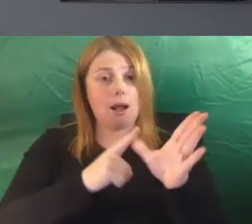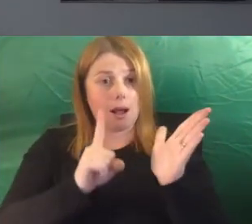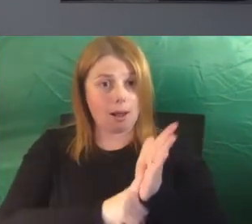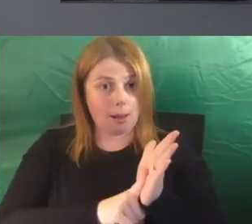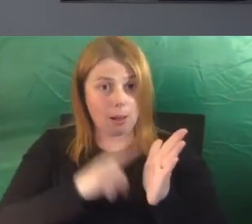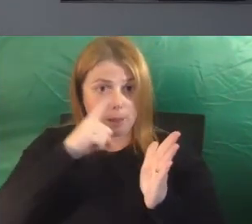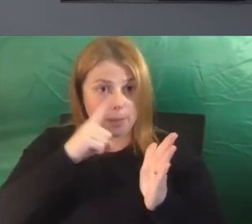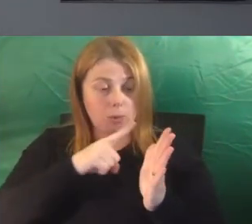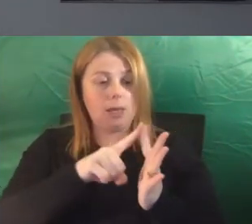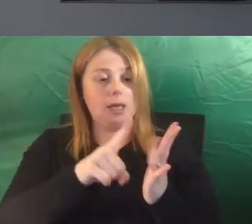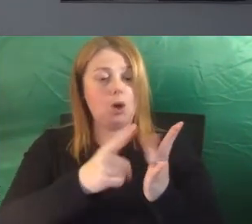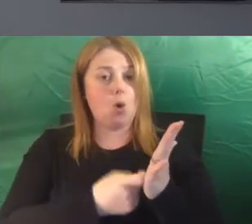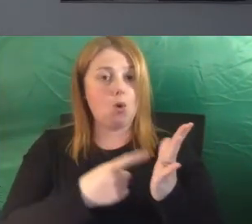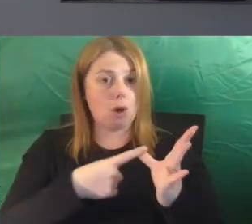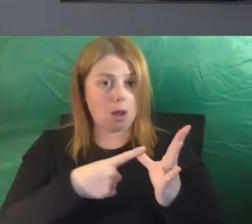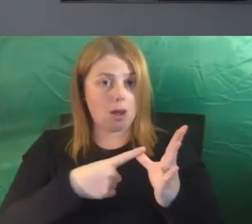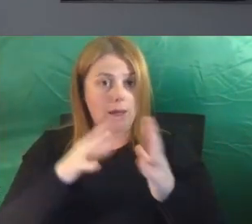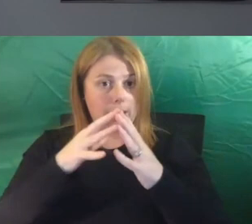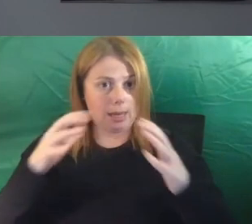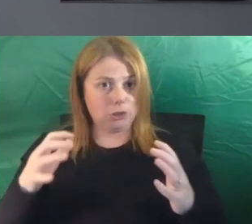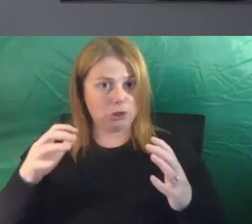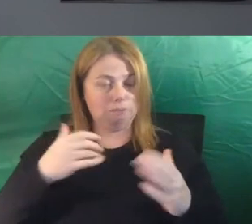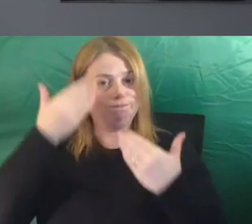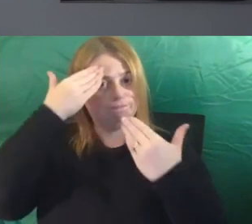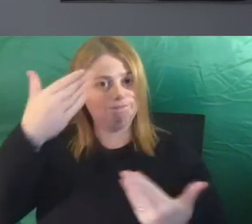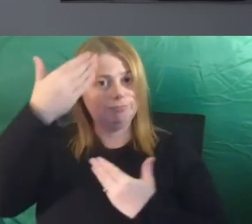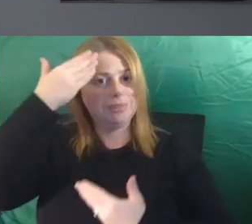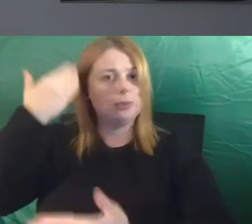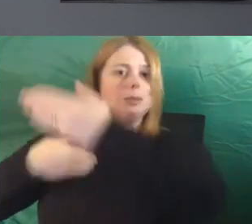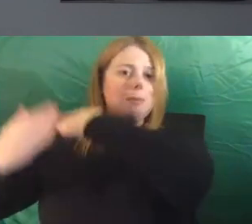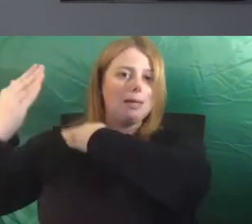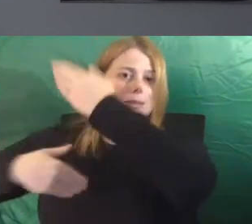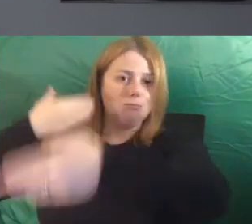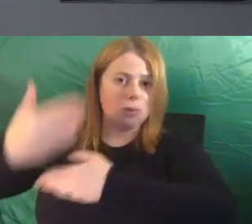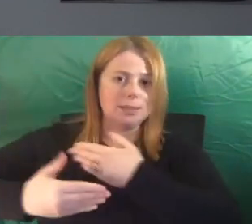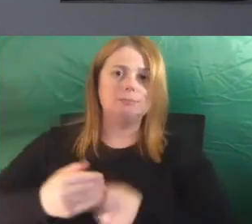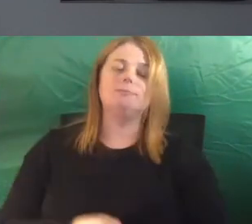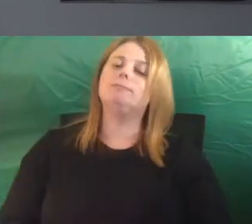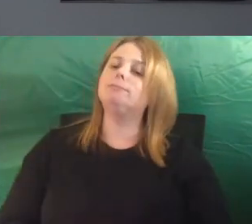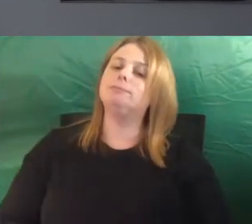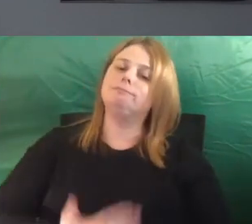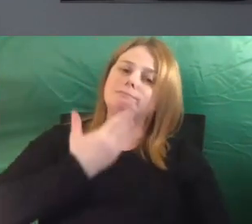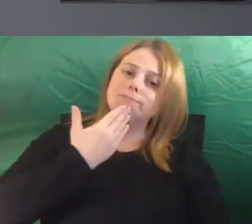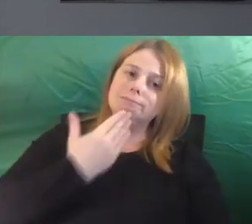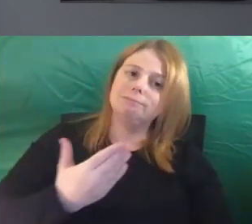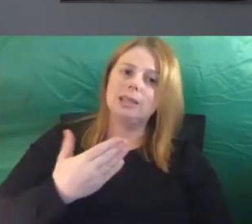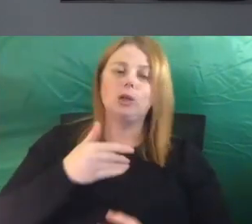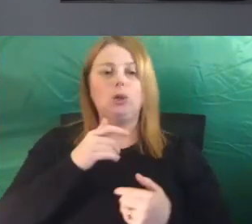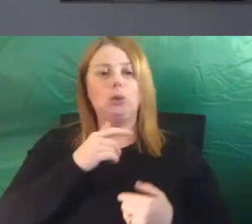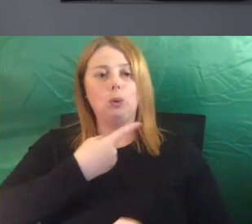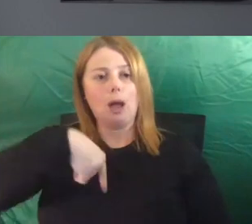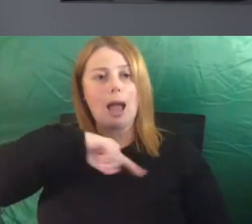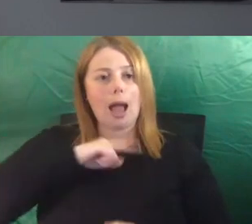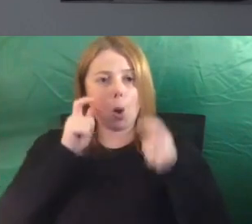I pay my respects to their elders past and present. Thank you so much to Our Watch for